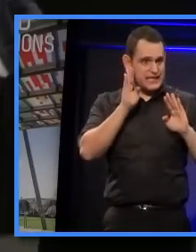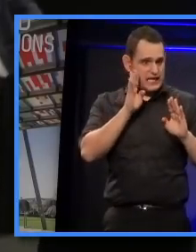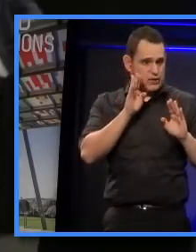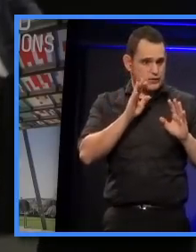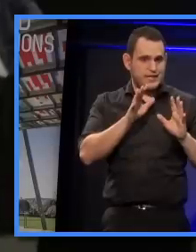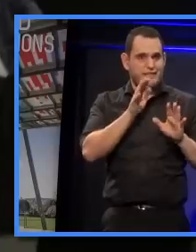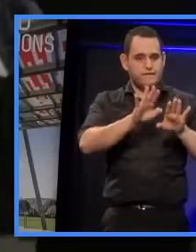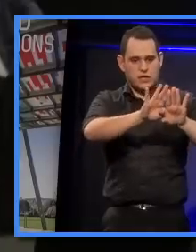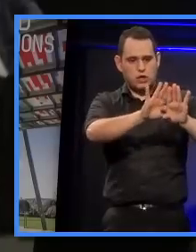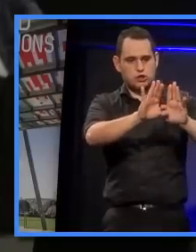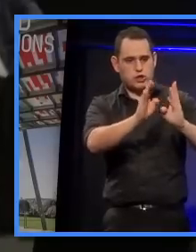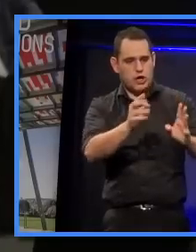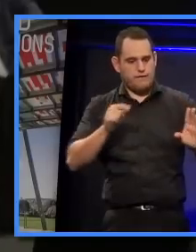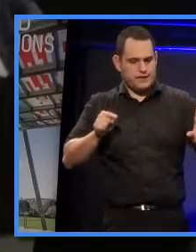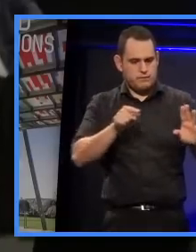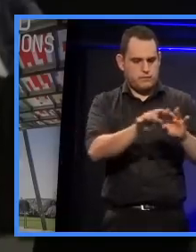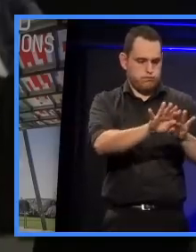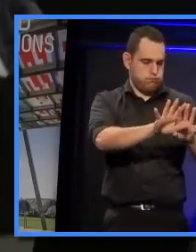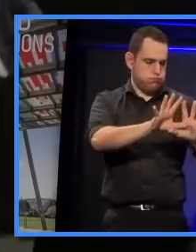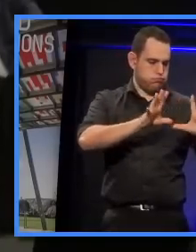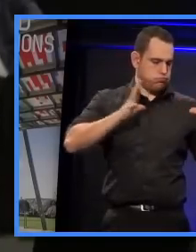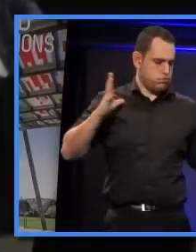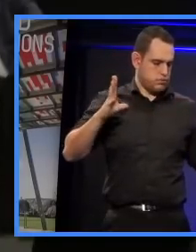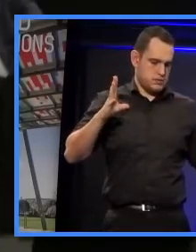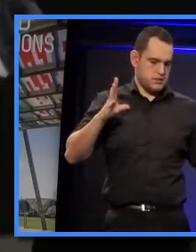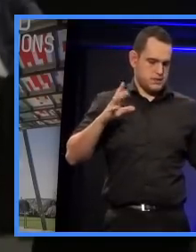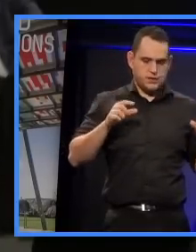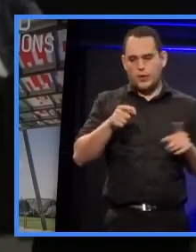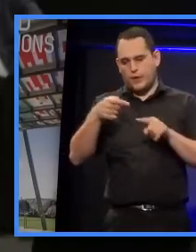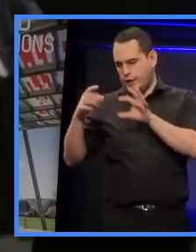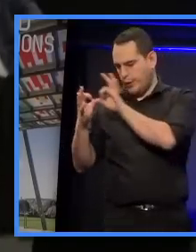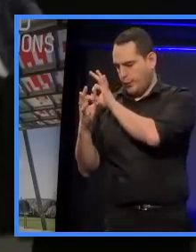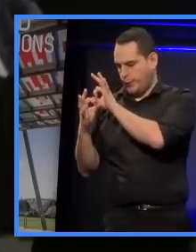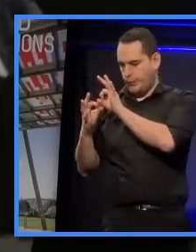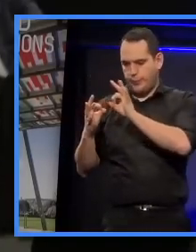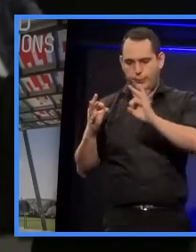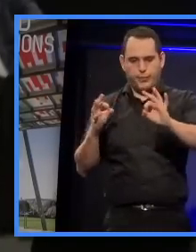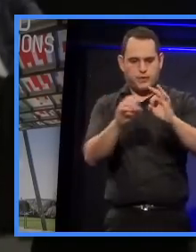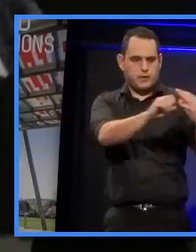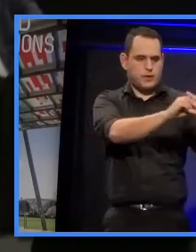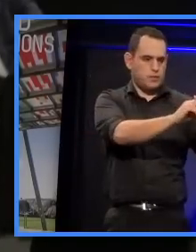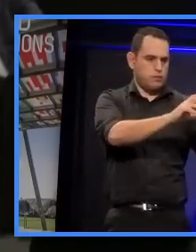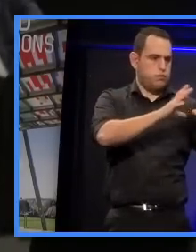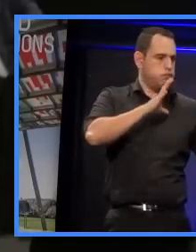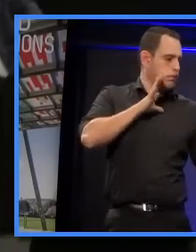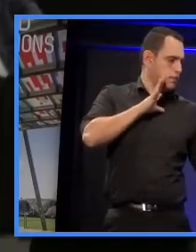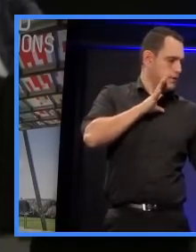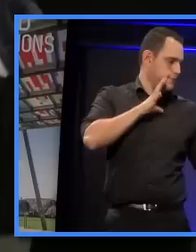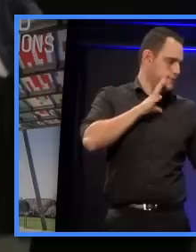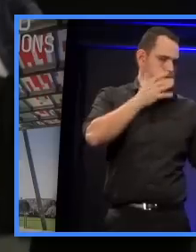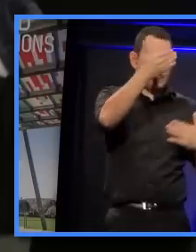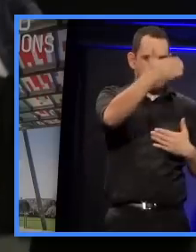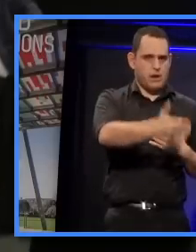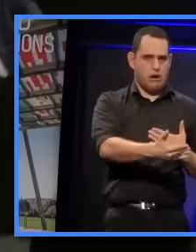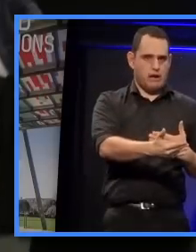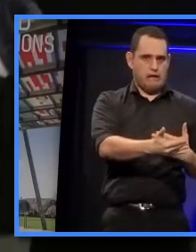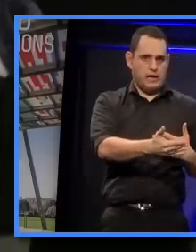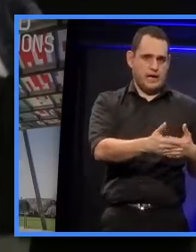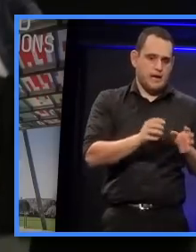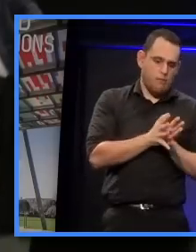curve the surface, the sound will be spread out and diffused and into